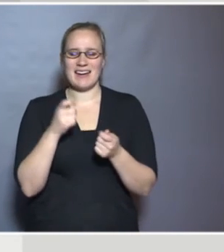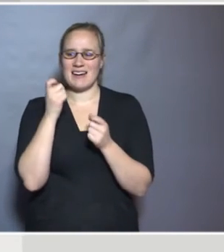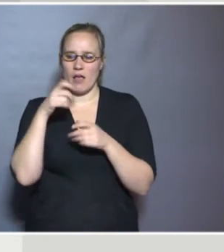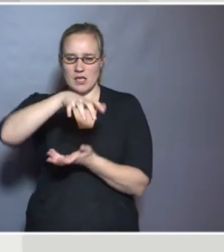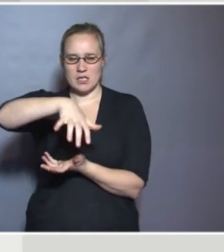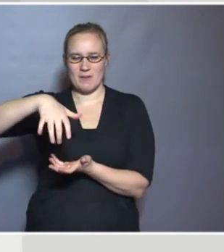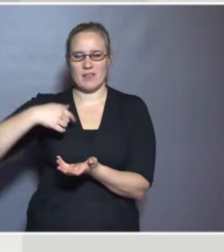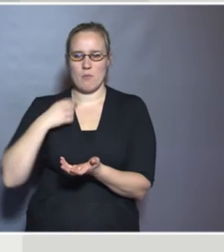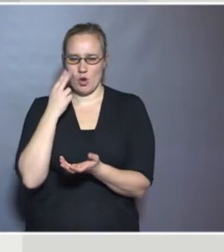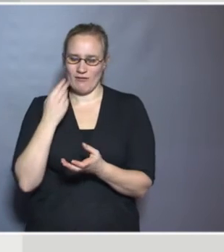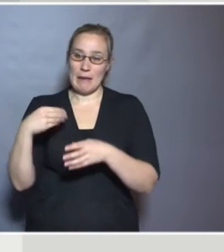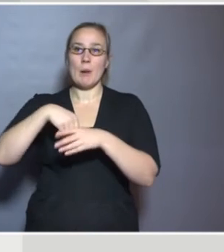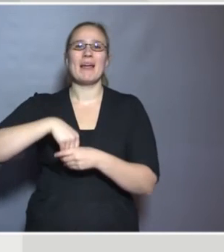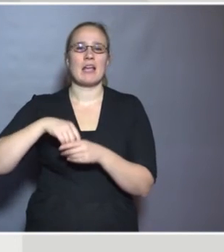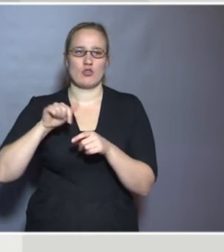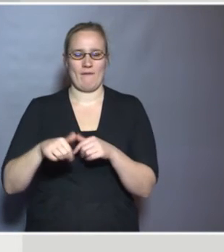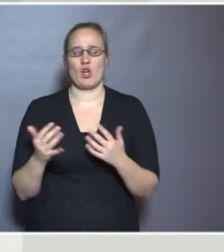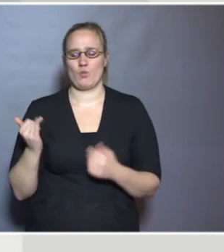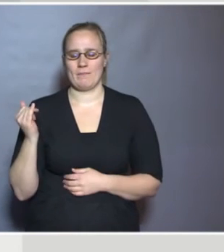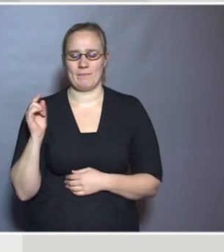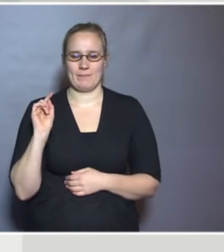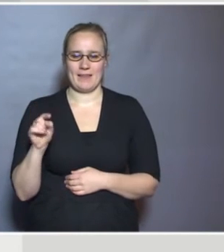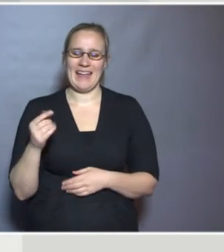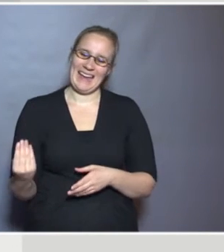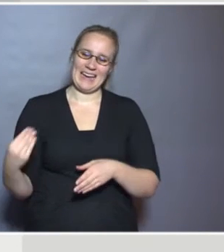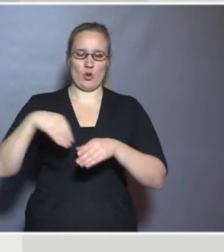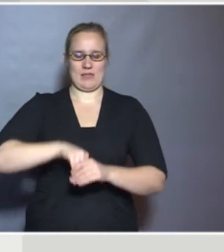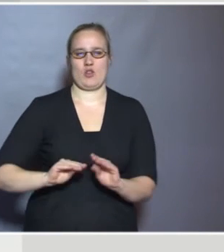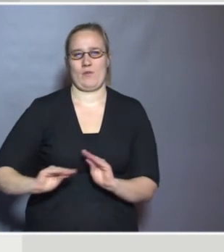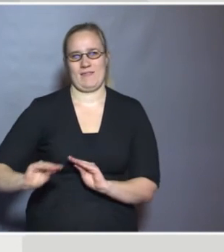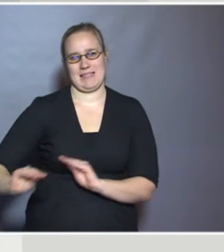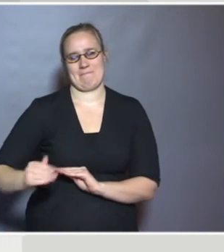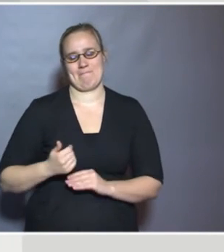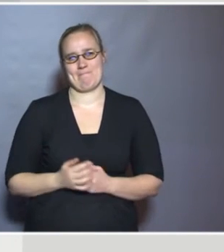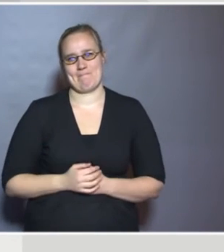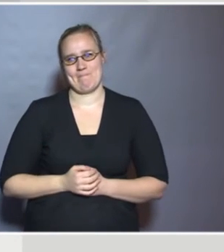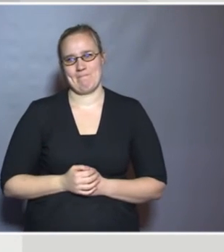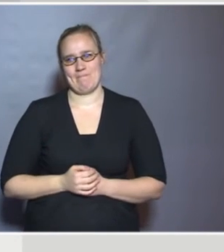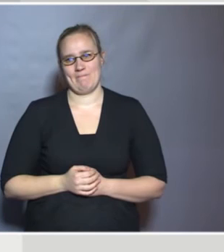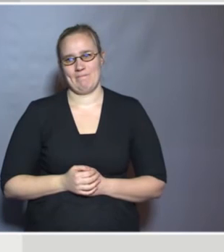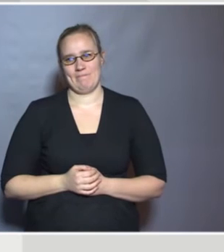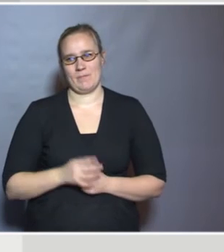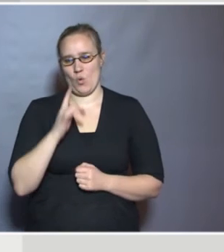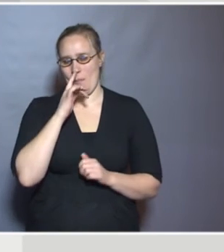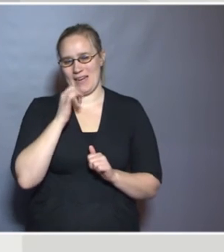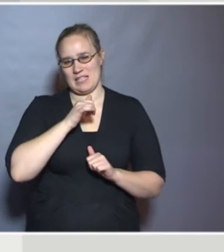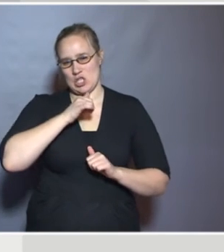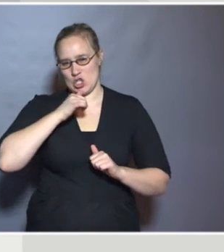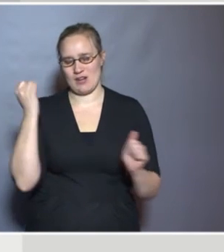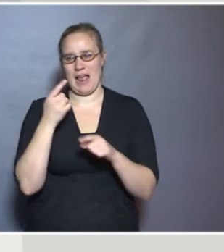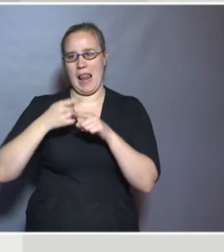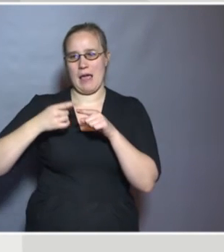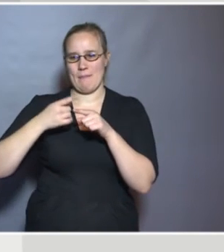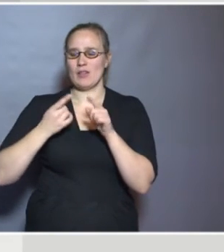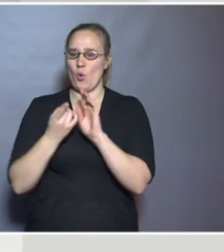we're trying to implement now is about inclusive education. The biggest element and